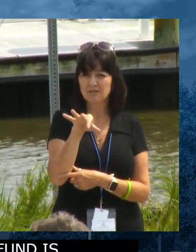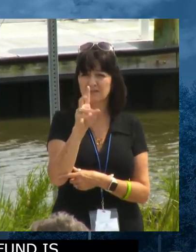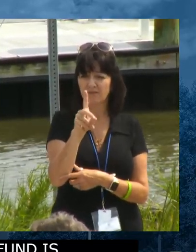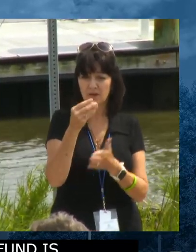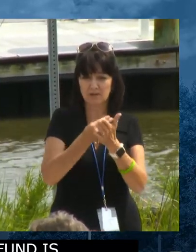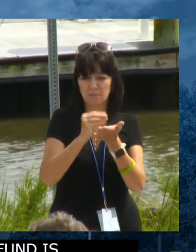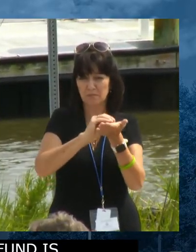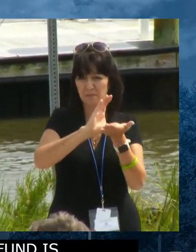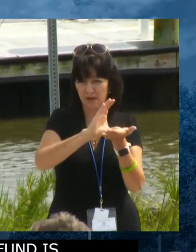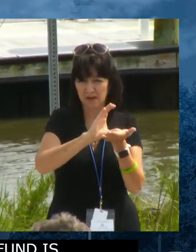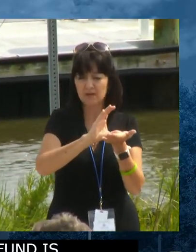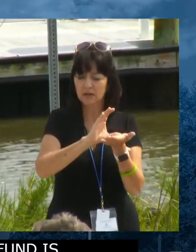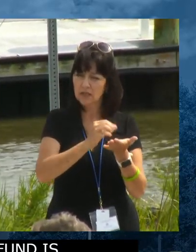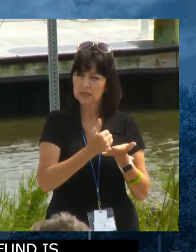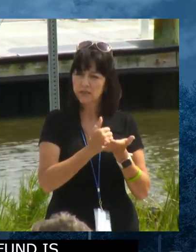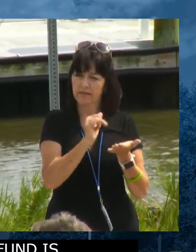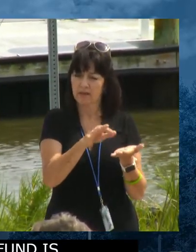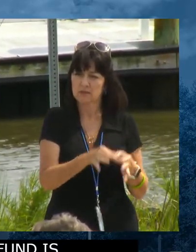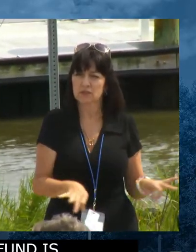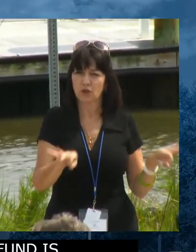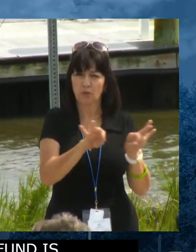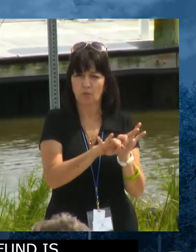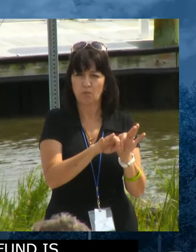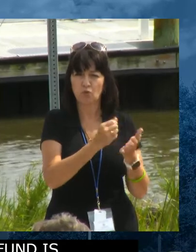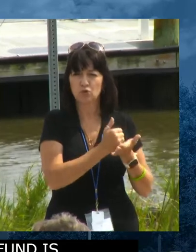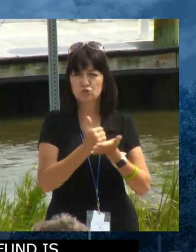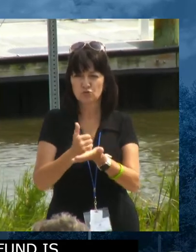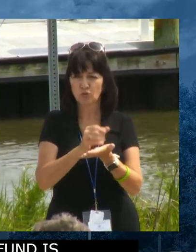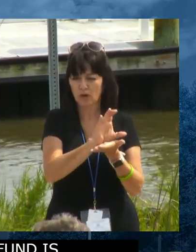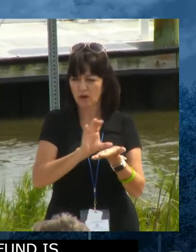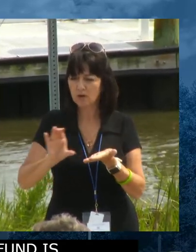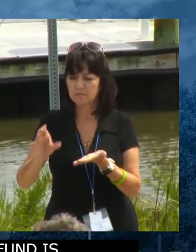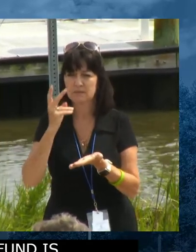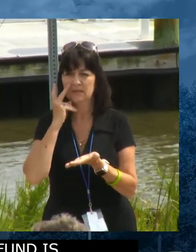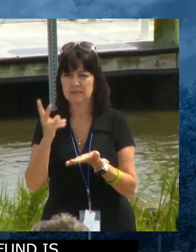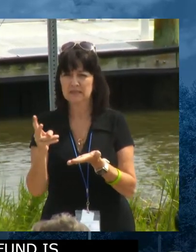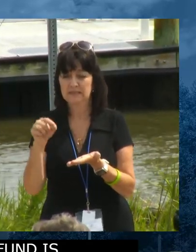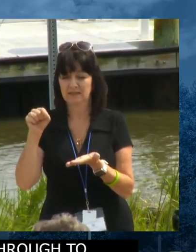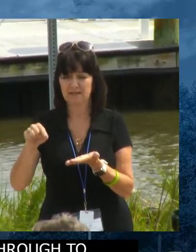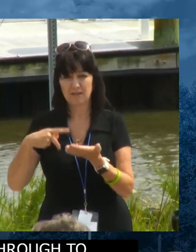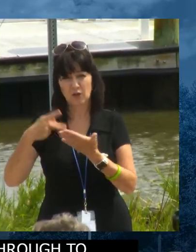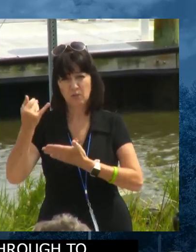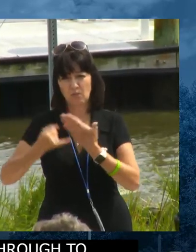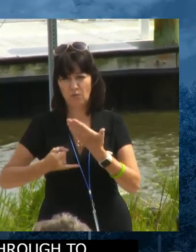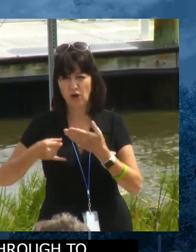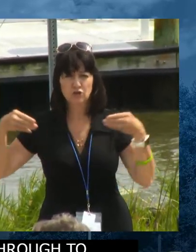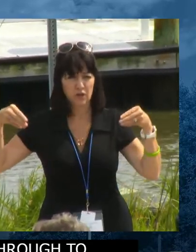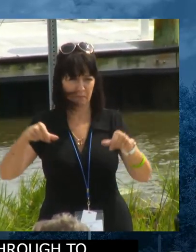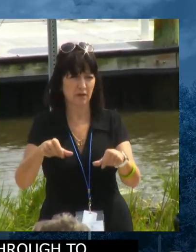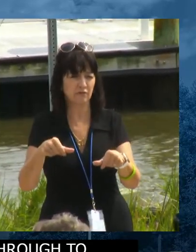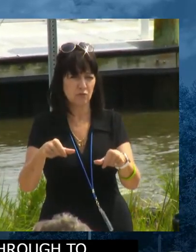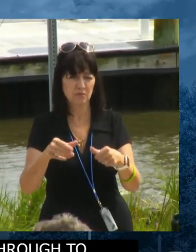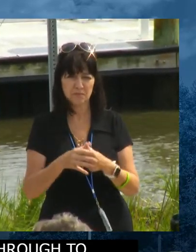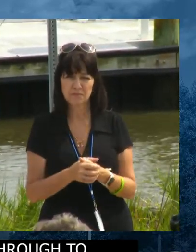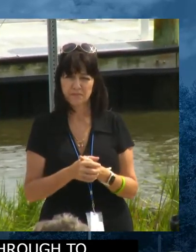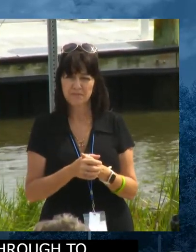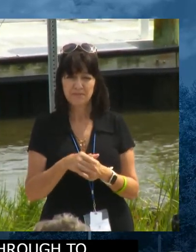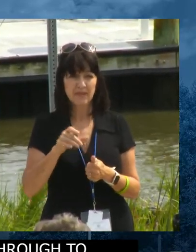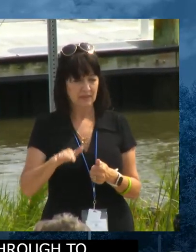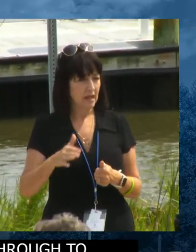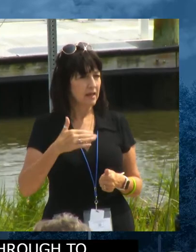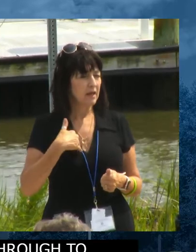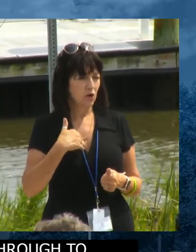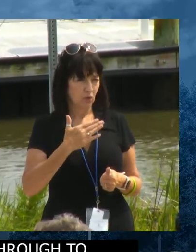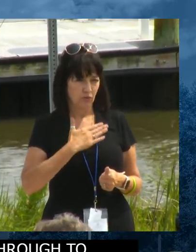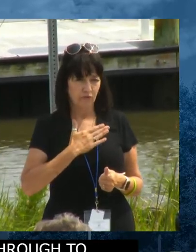we're going to introduce Darren Gordon from Lewis in a little bit. And they're our first partner in figuring